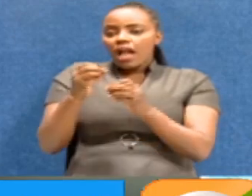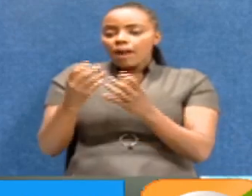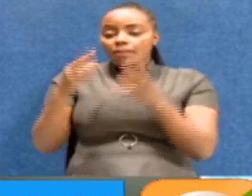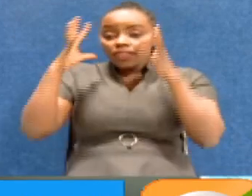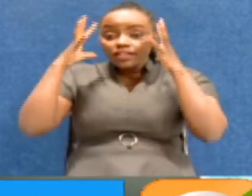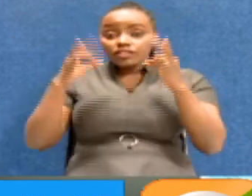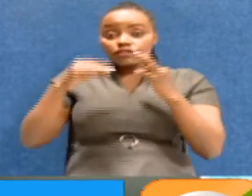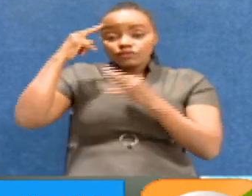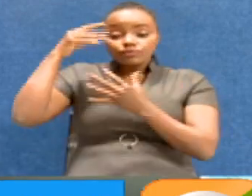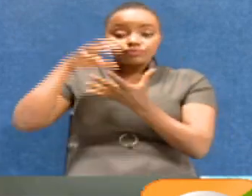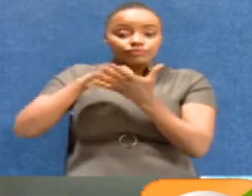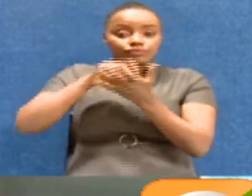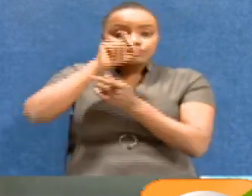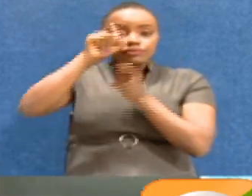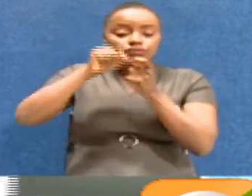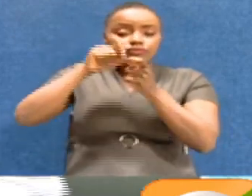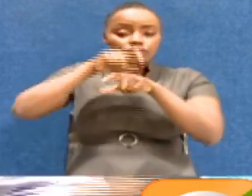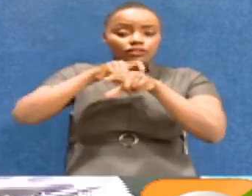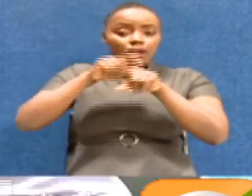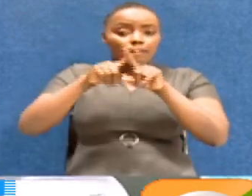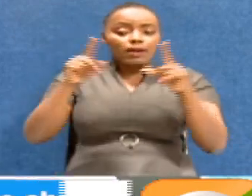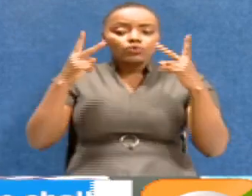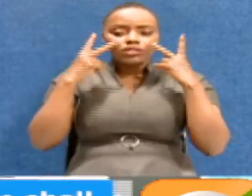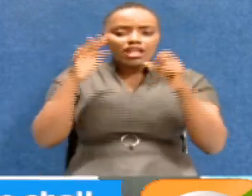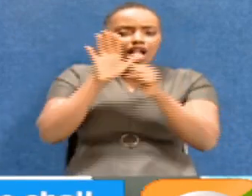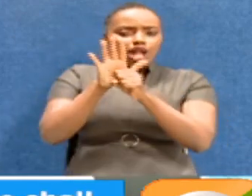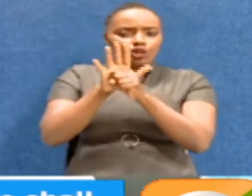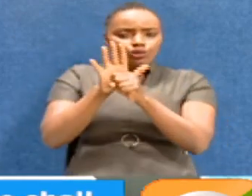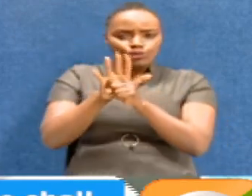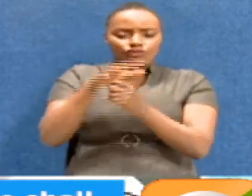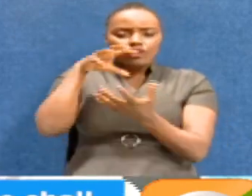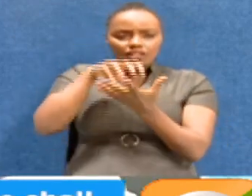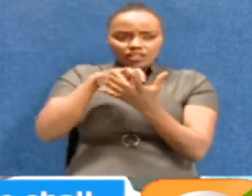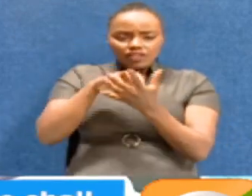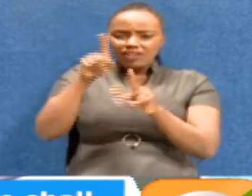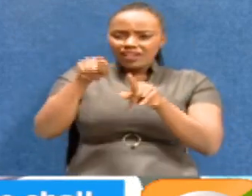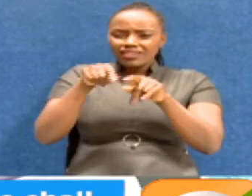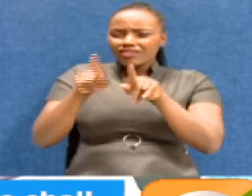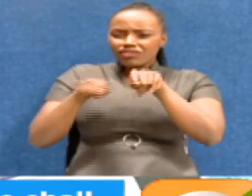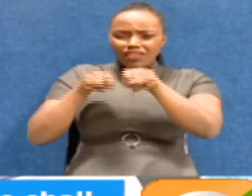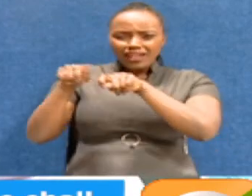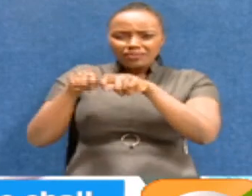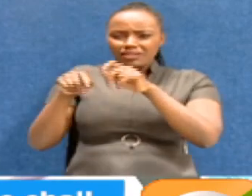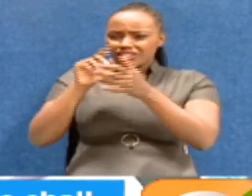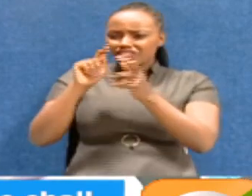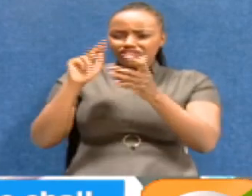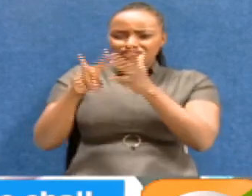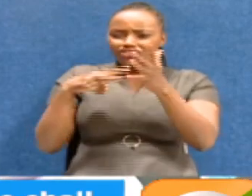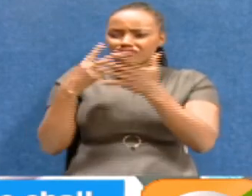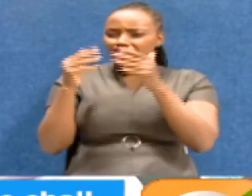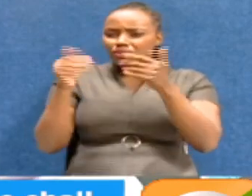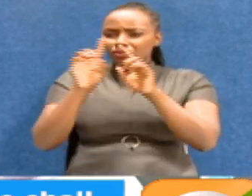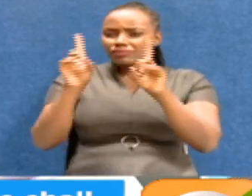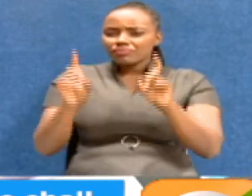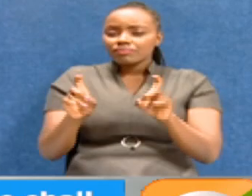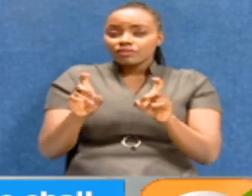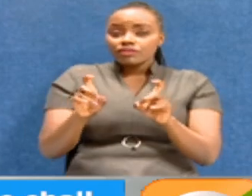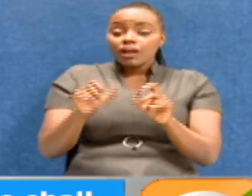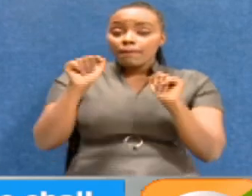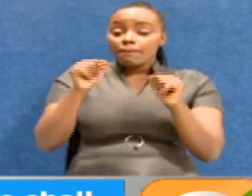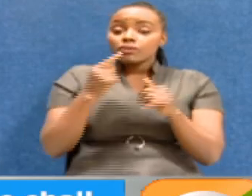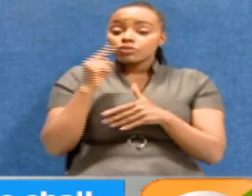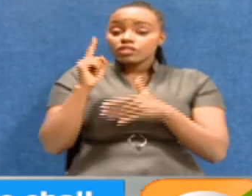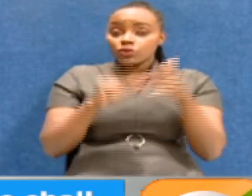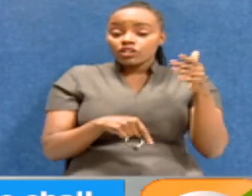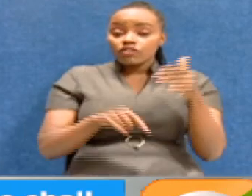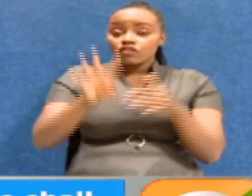within this particular time. But we still see a lot of backlog. Administratively, did he fail in that area? Trevor, I can say